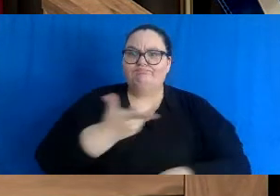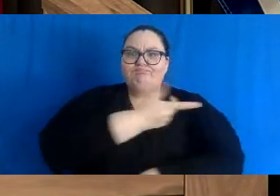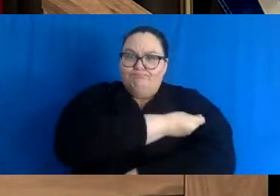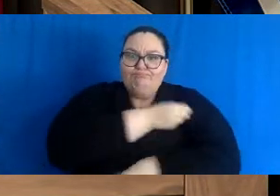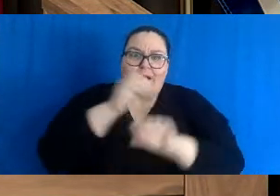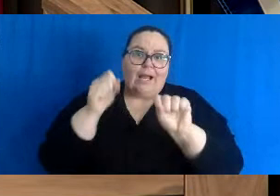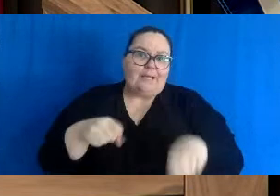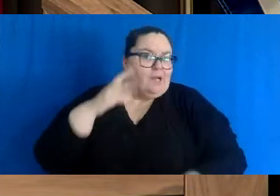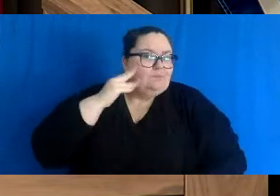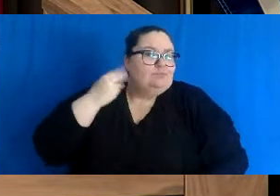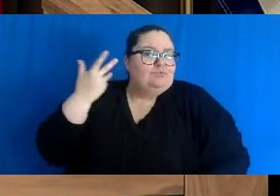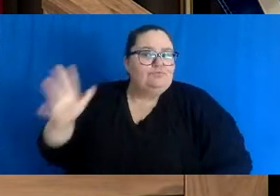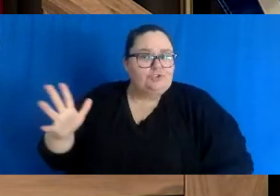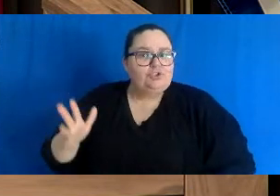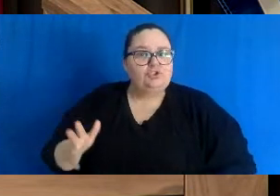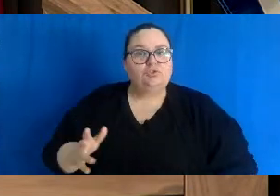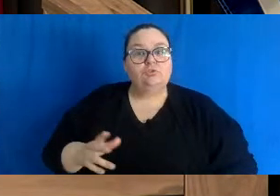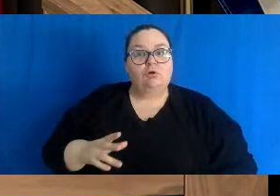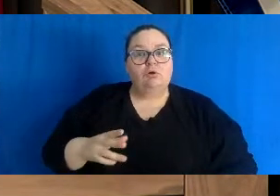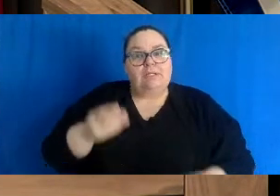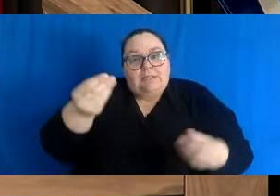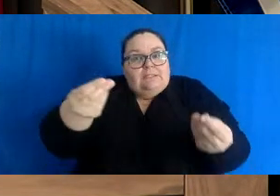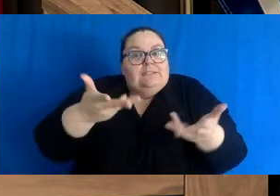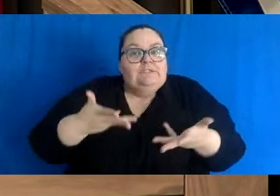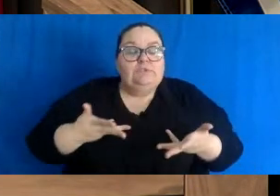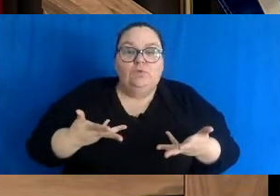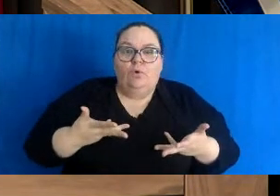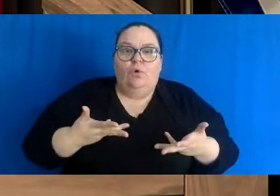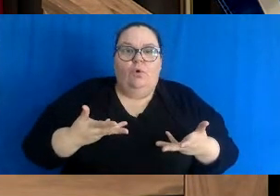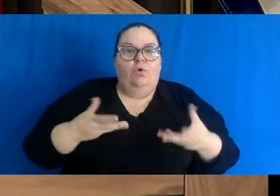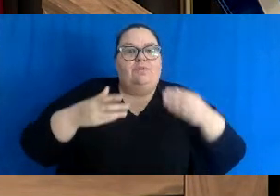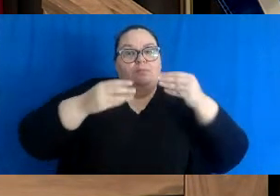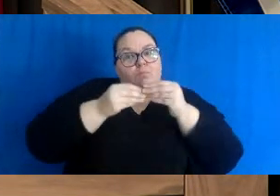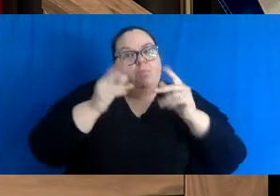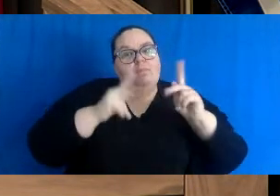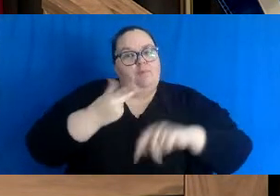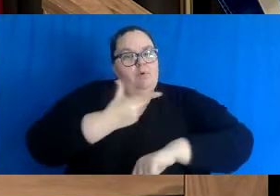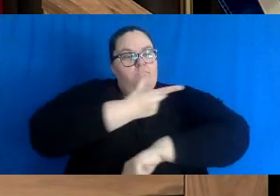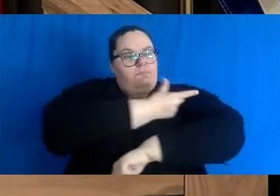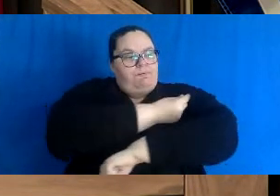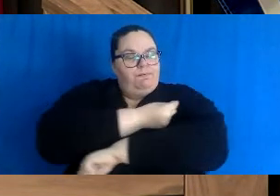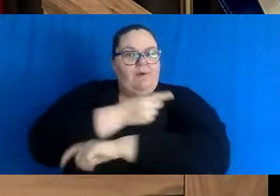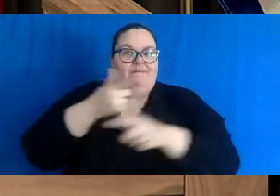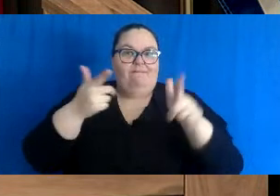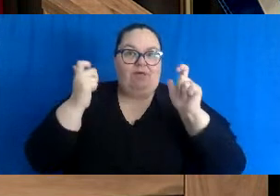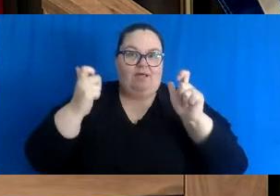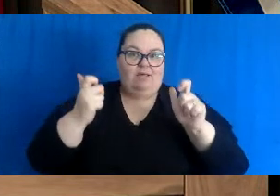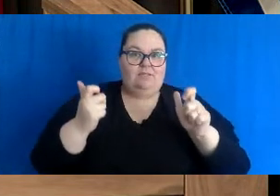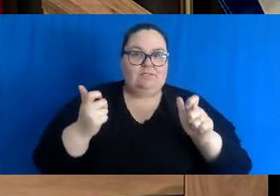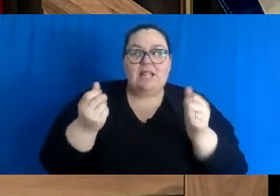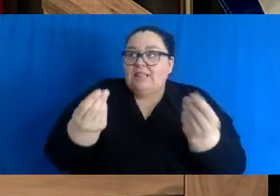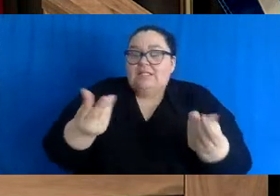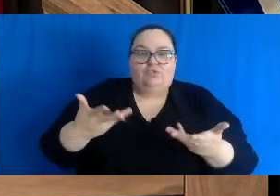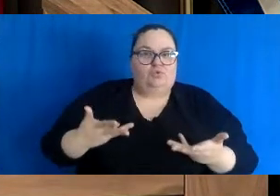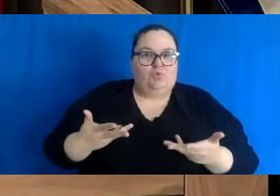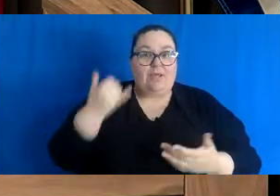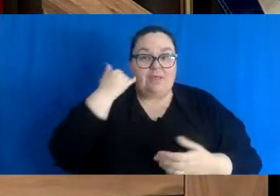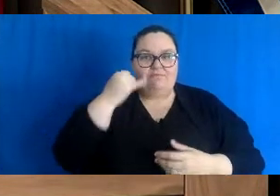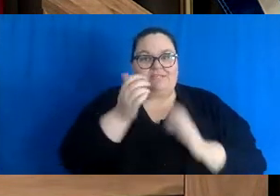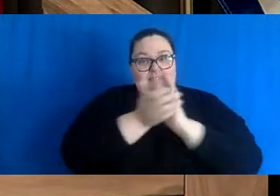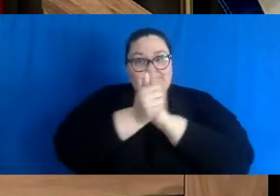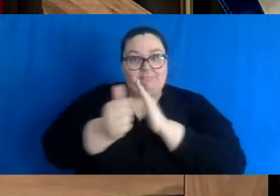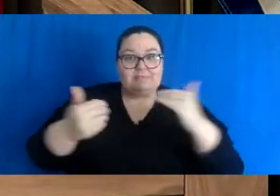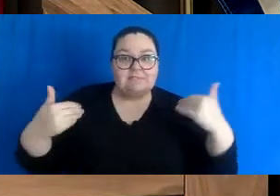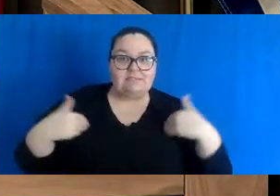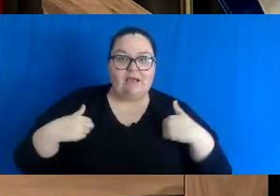as many people boosted as possible in as short as time as possible. We want to hear from you. We you have these qualifications. If